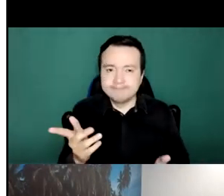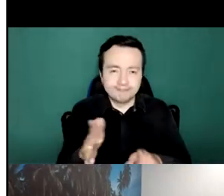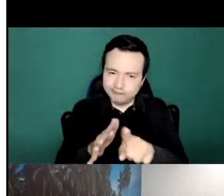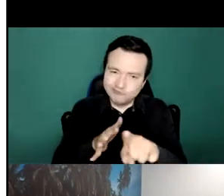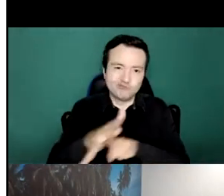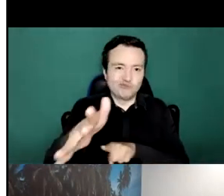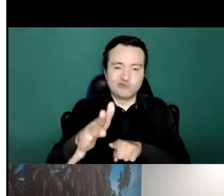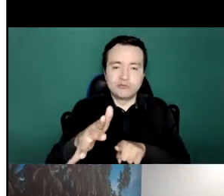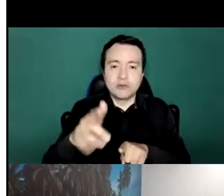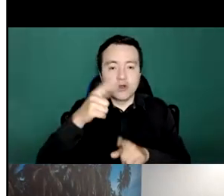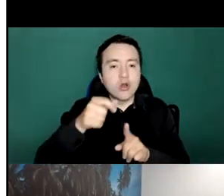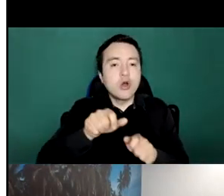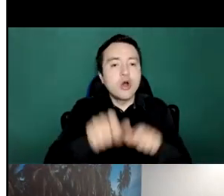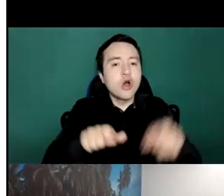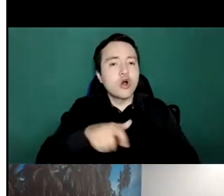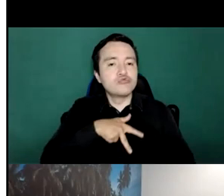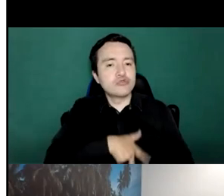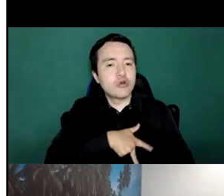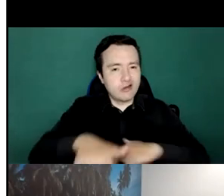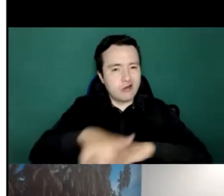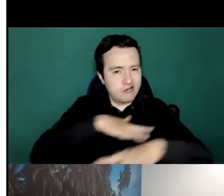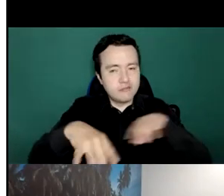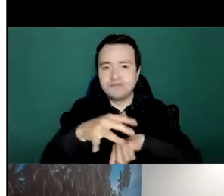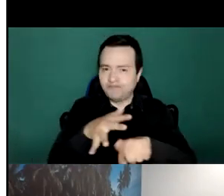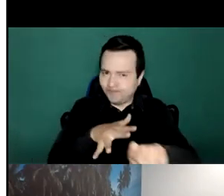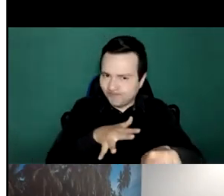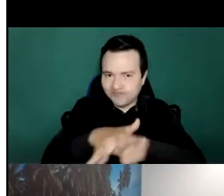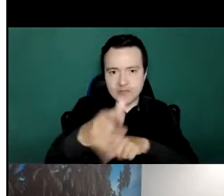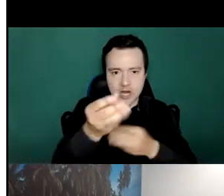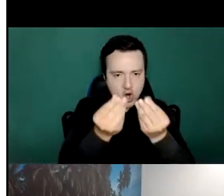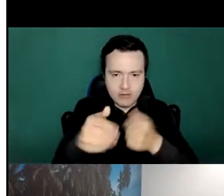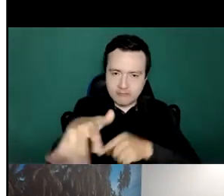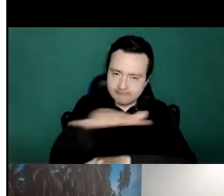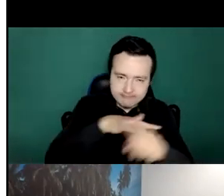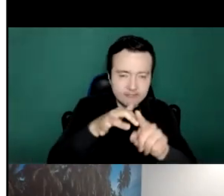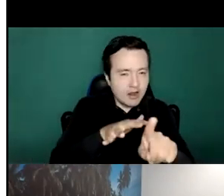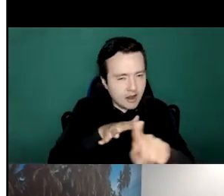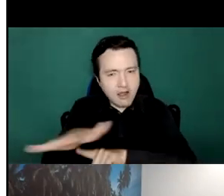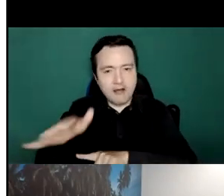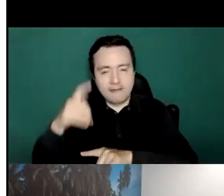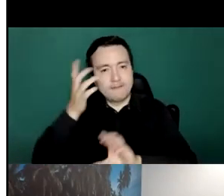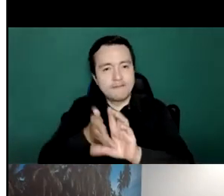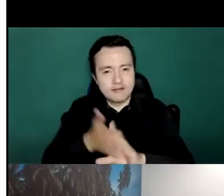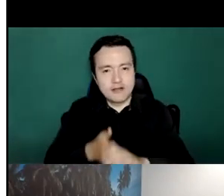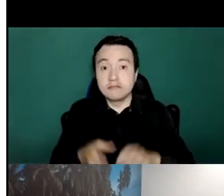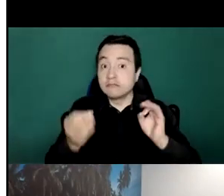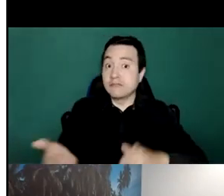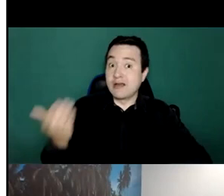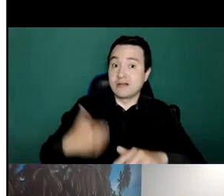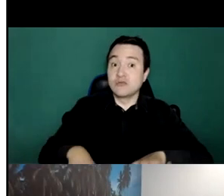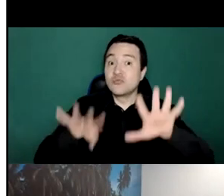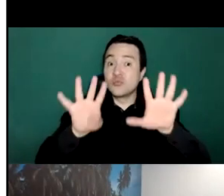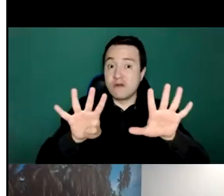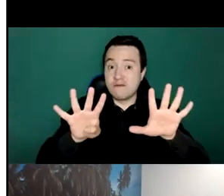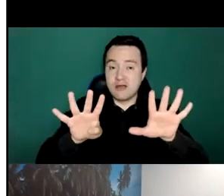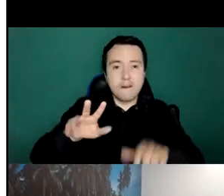and society and so then to oblige us to adopt a number of measures since it started